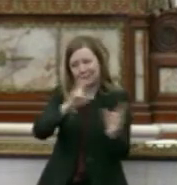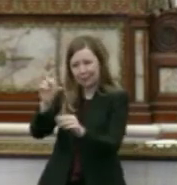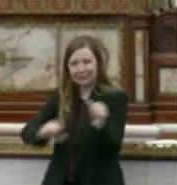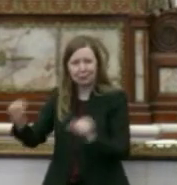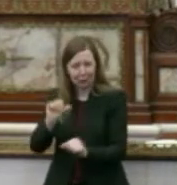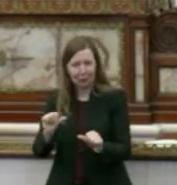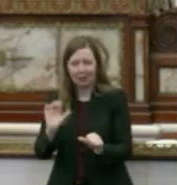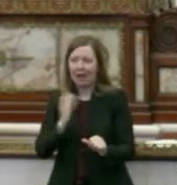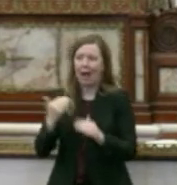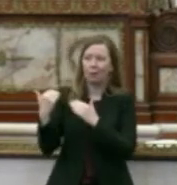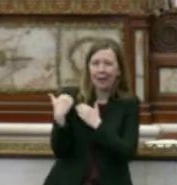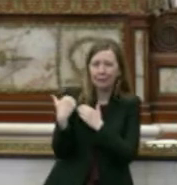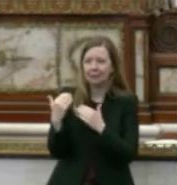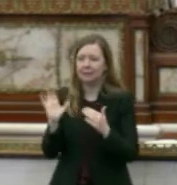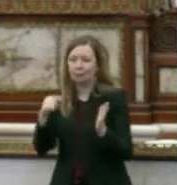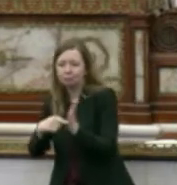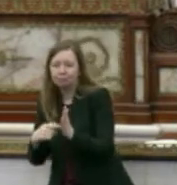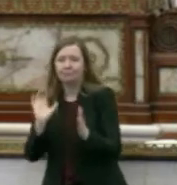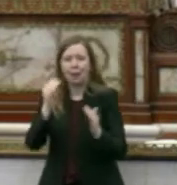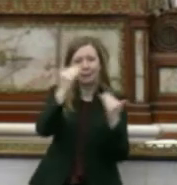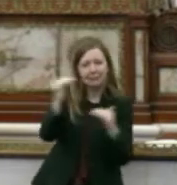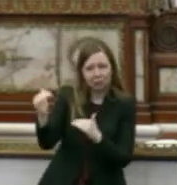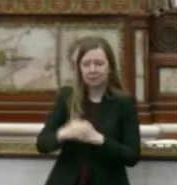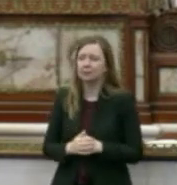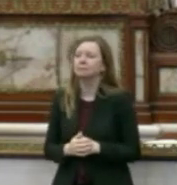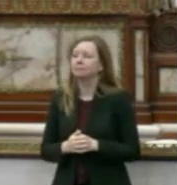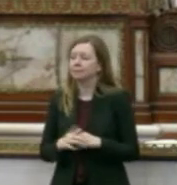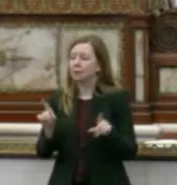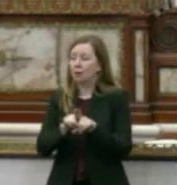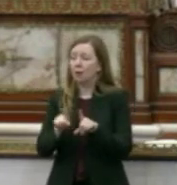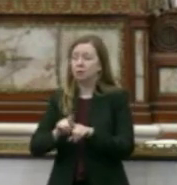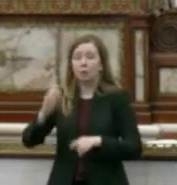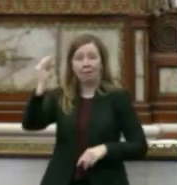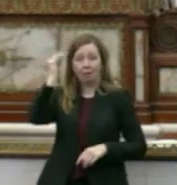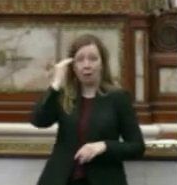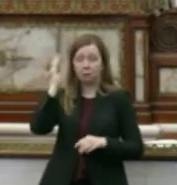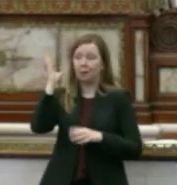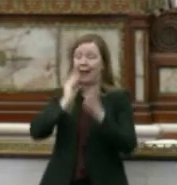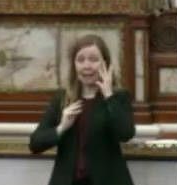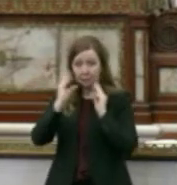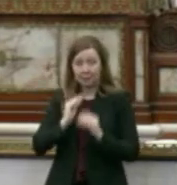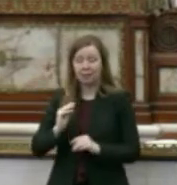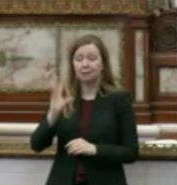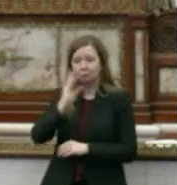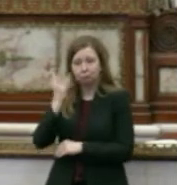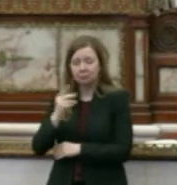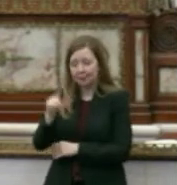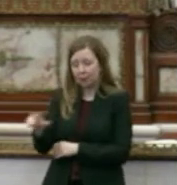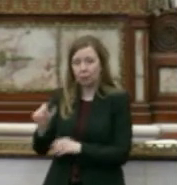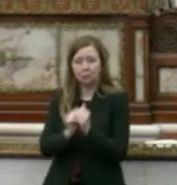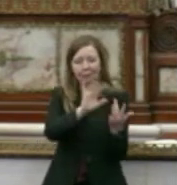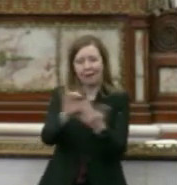liabilities and limitations. Further, knowledgeable and experienced landlords who have contacts in the